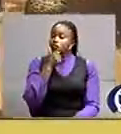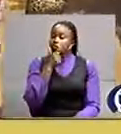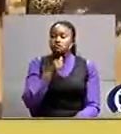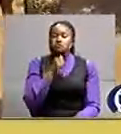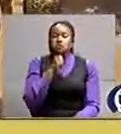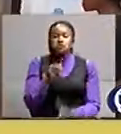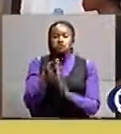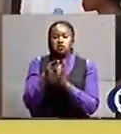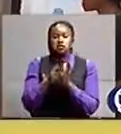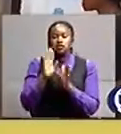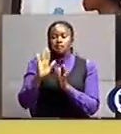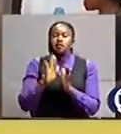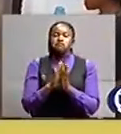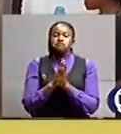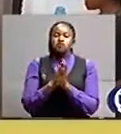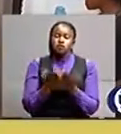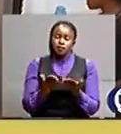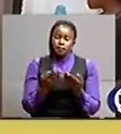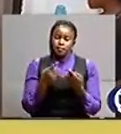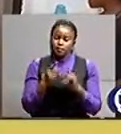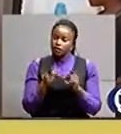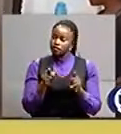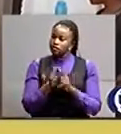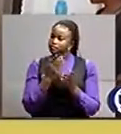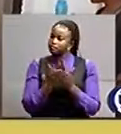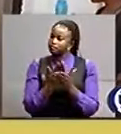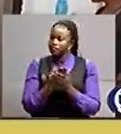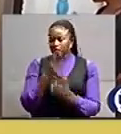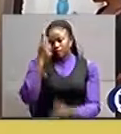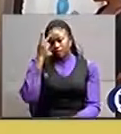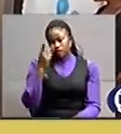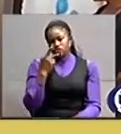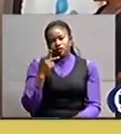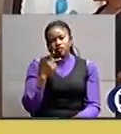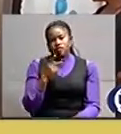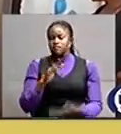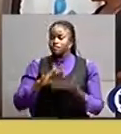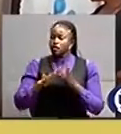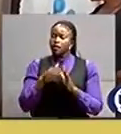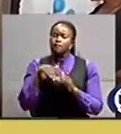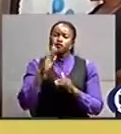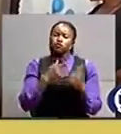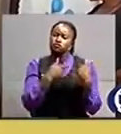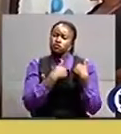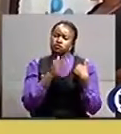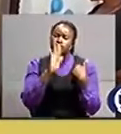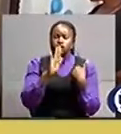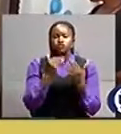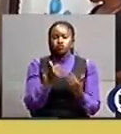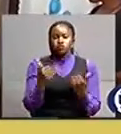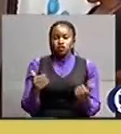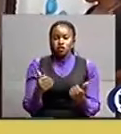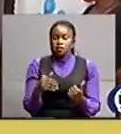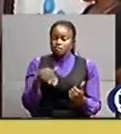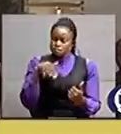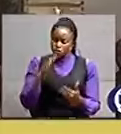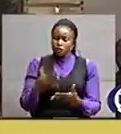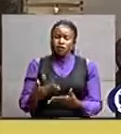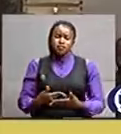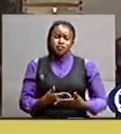in his book he however appealed to parents to be more responsible of their children especially infants